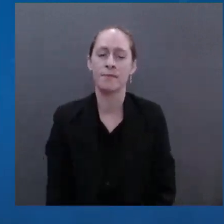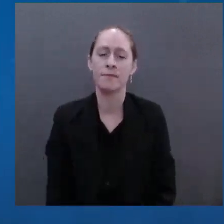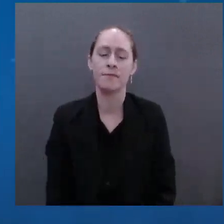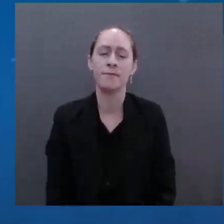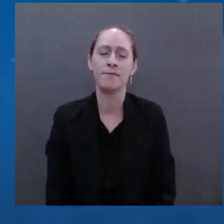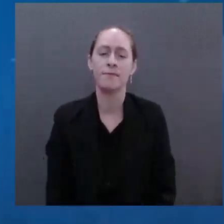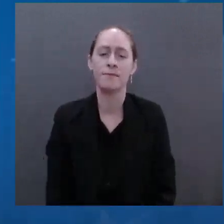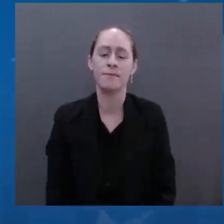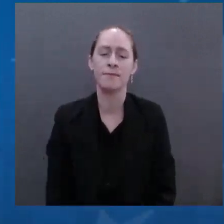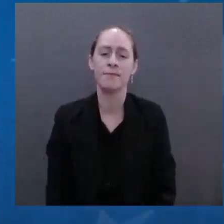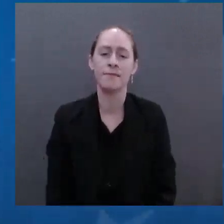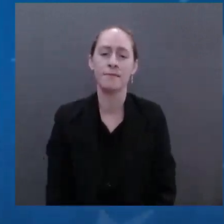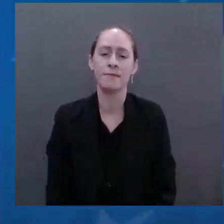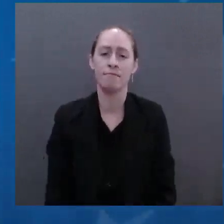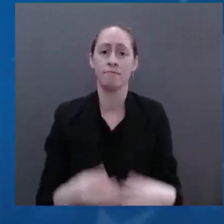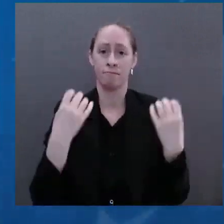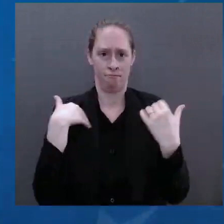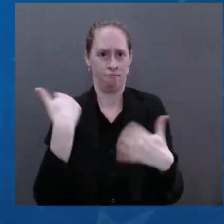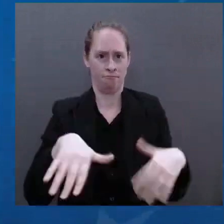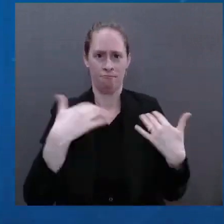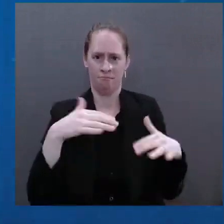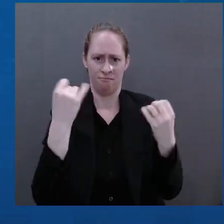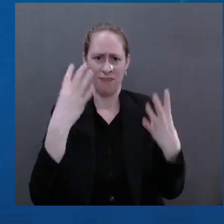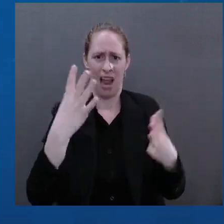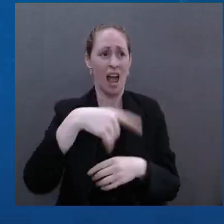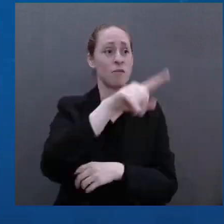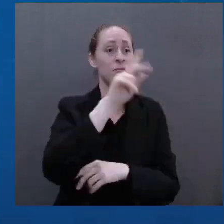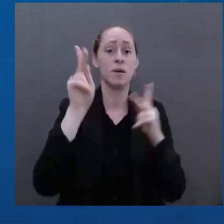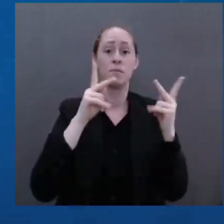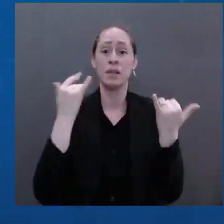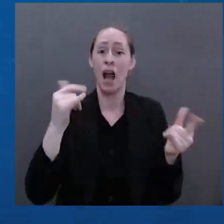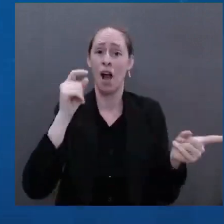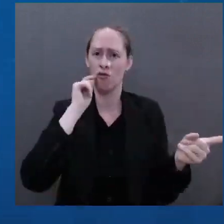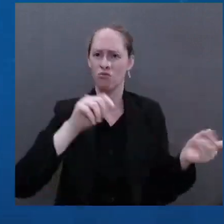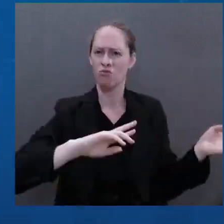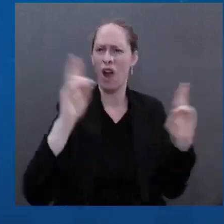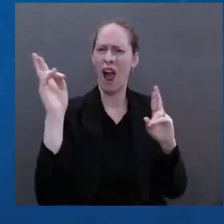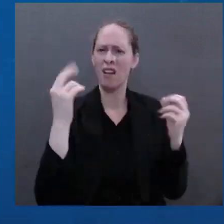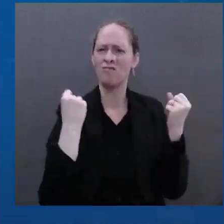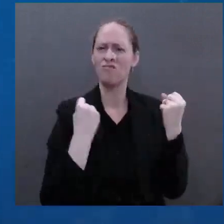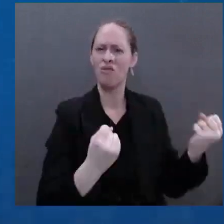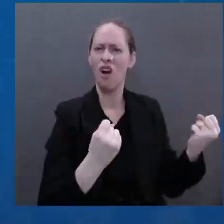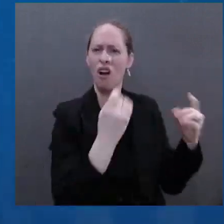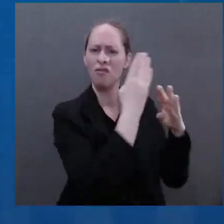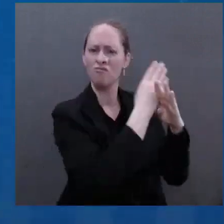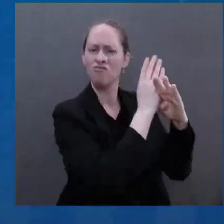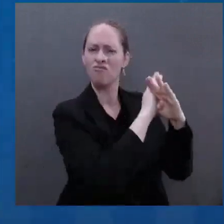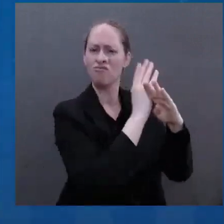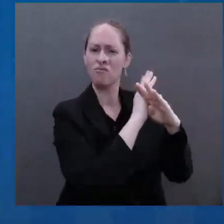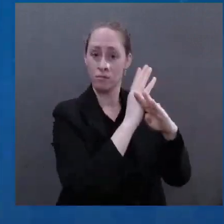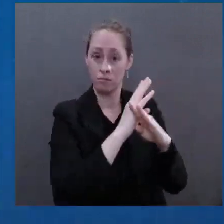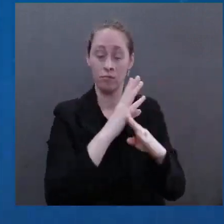Europe, not in Europe, to engage in conflict with Russian forces. American forces are here to defend NATO